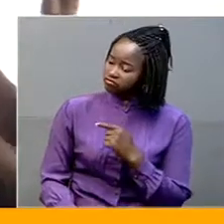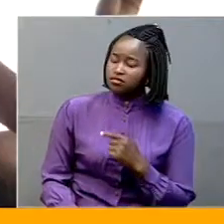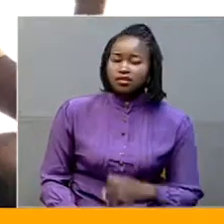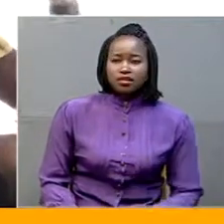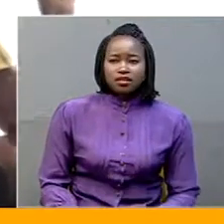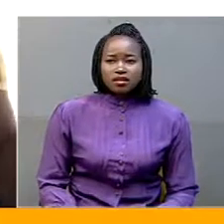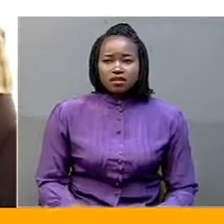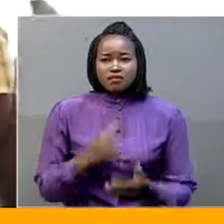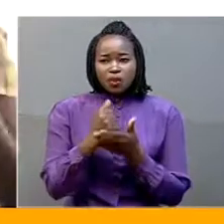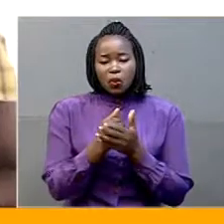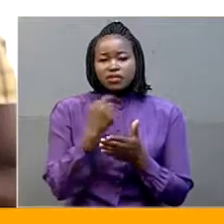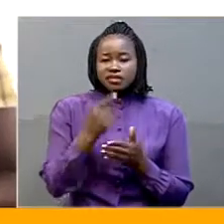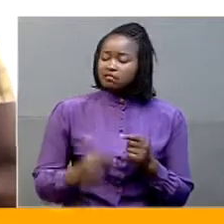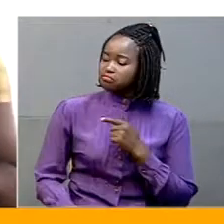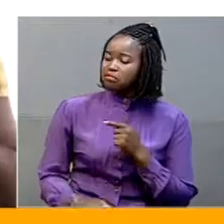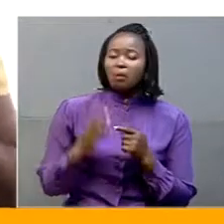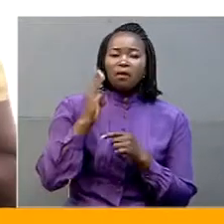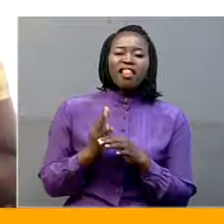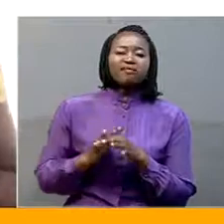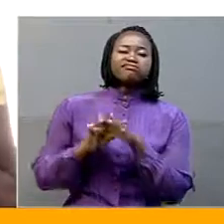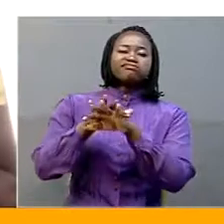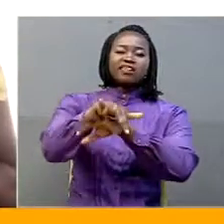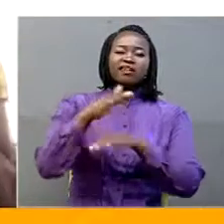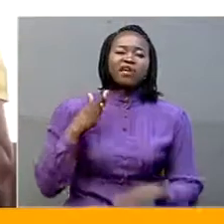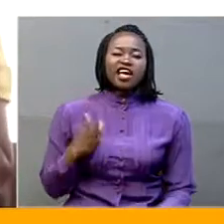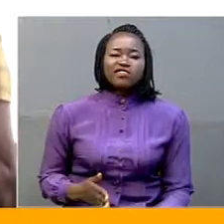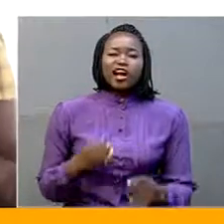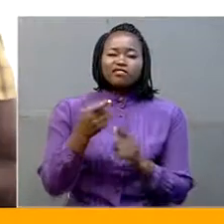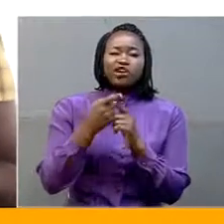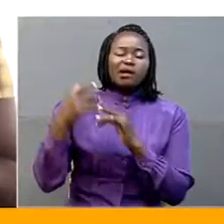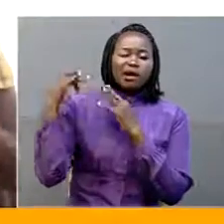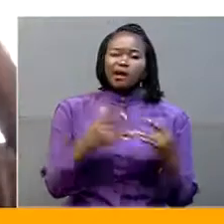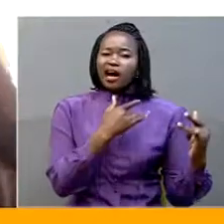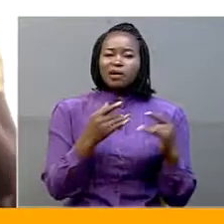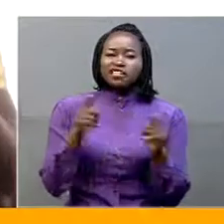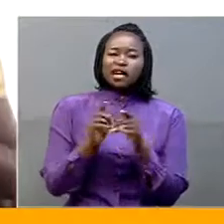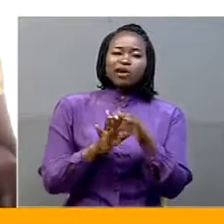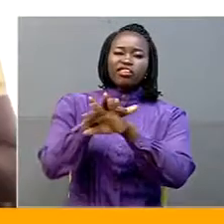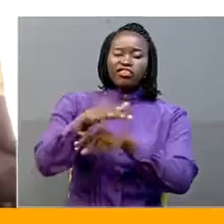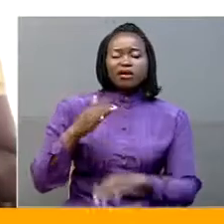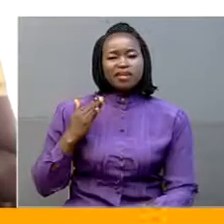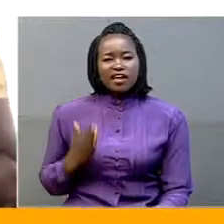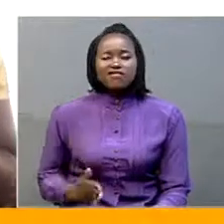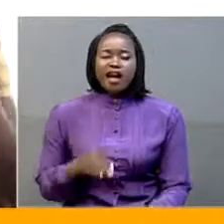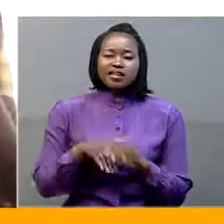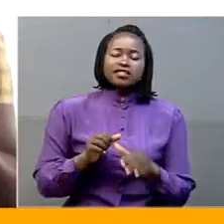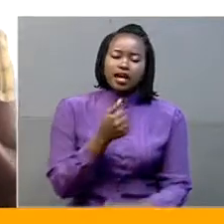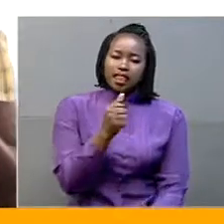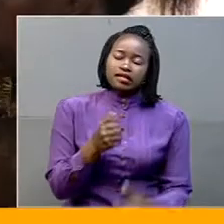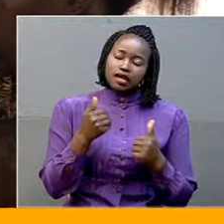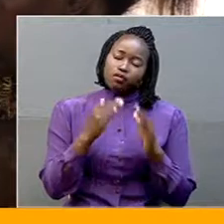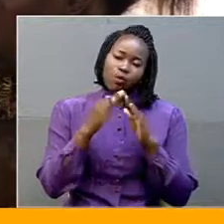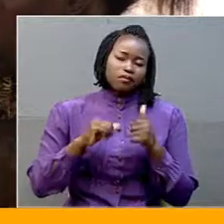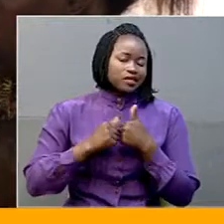bring the behaviors from the Bush up to here in their clan. So I'm facing very many challenges at home.